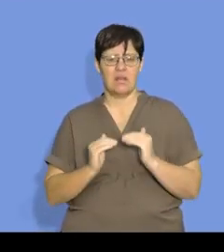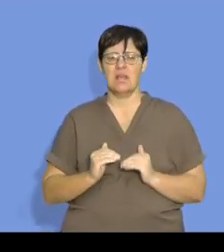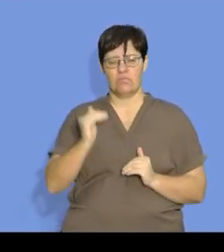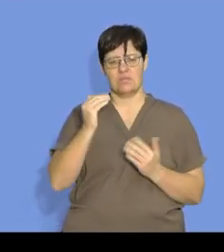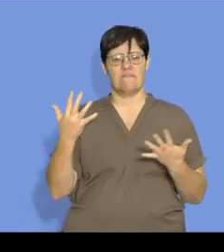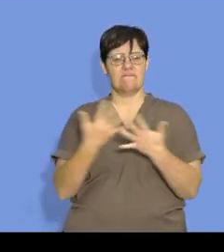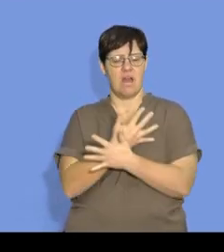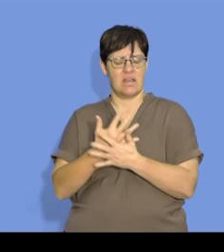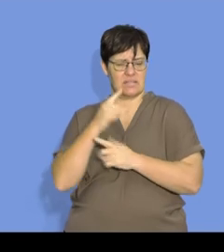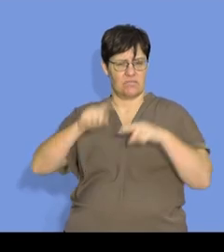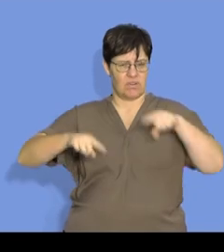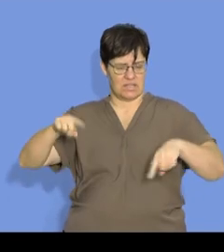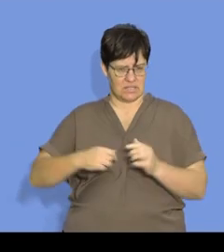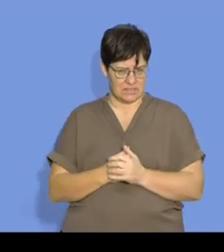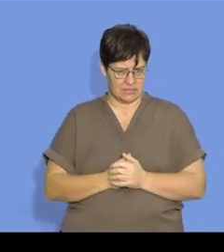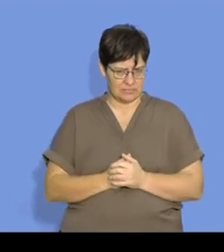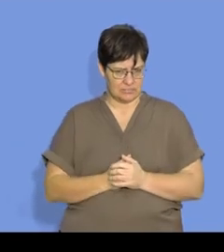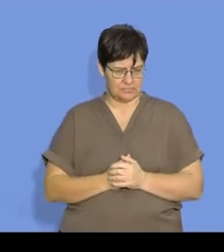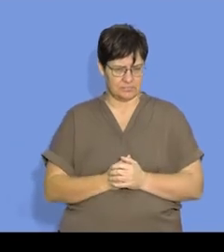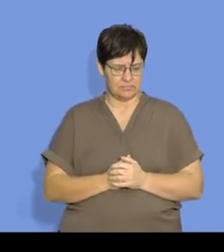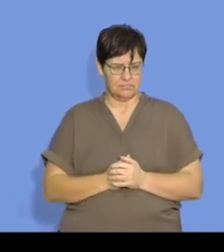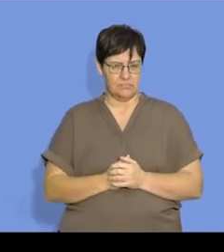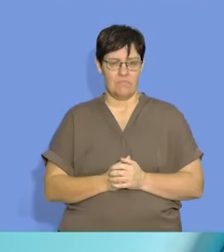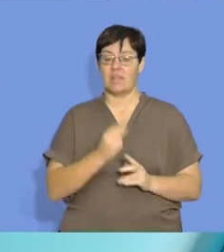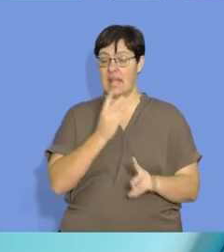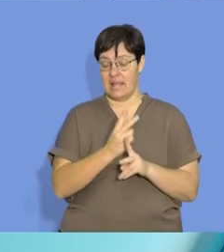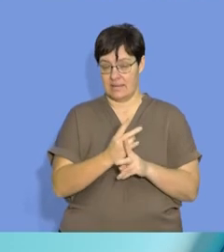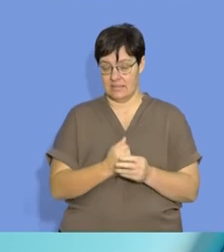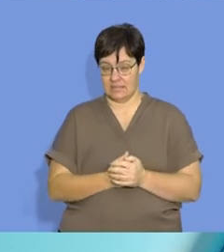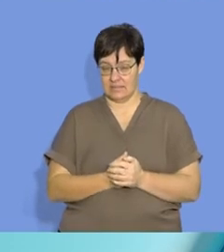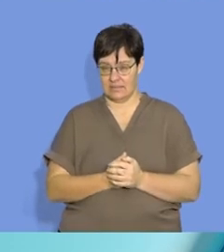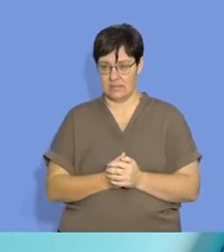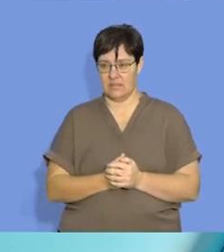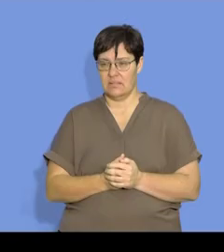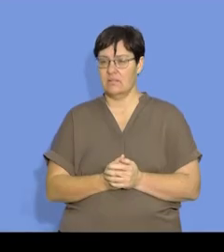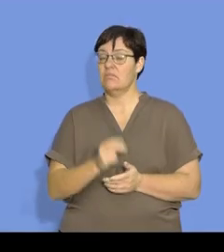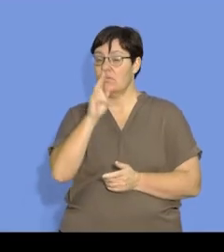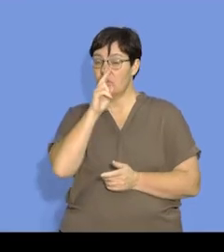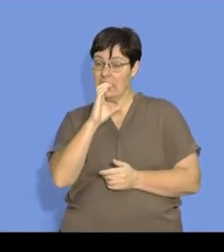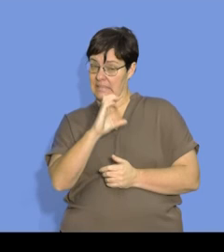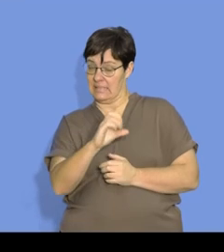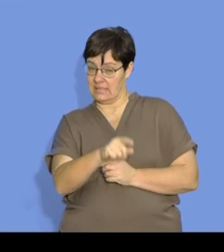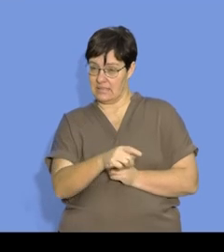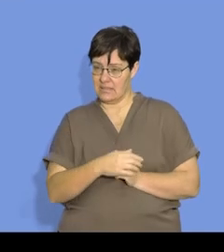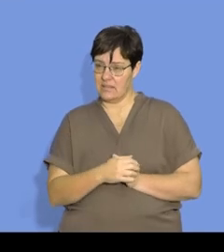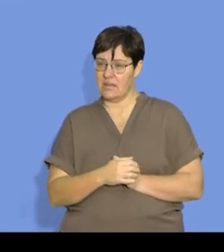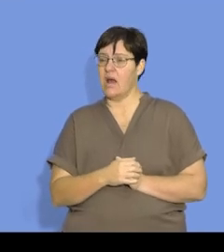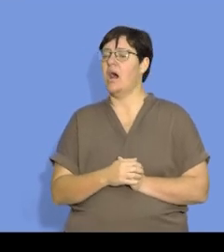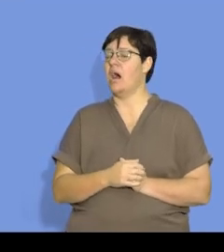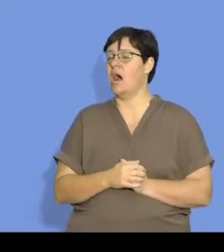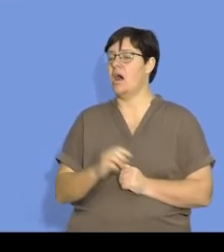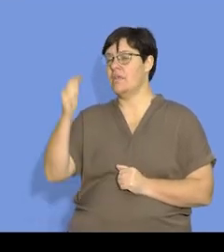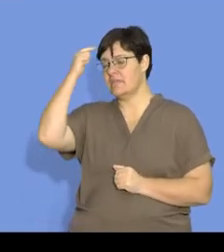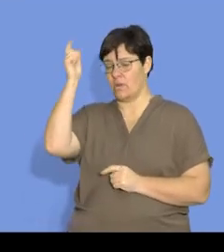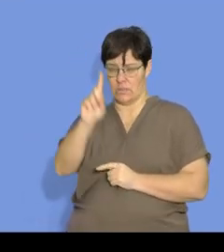increase of the rate of the reaction? Again, when we look at concentration, we